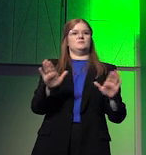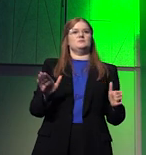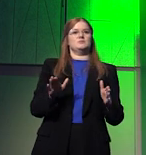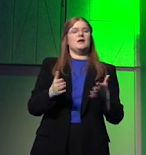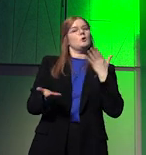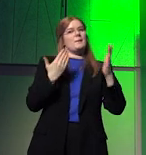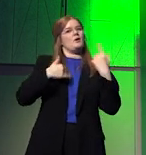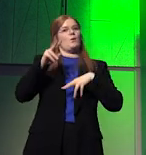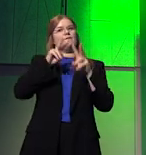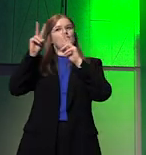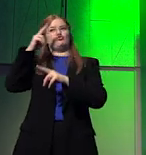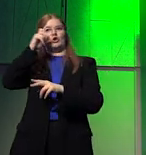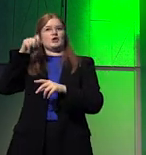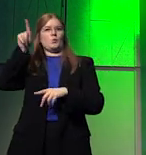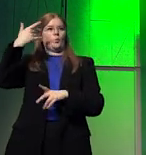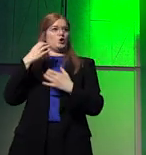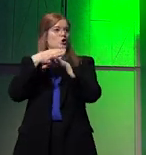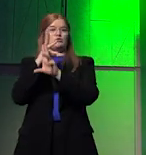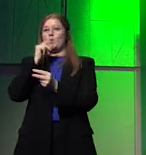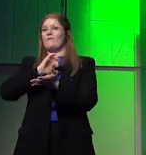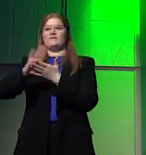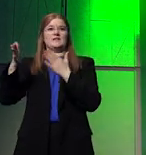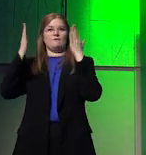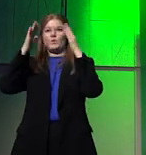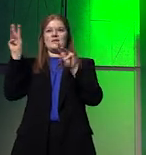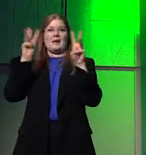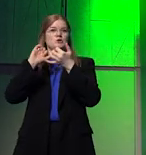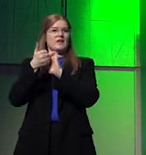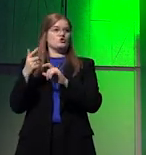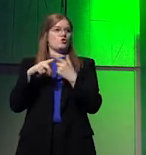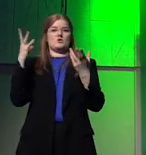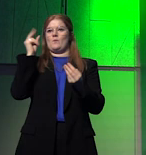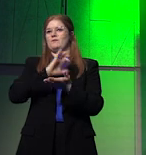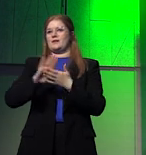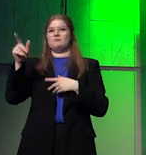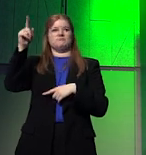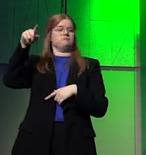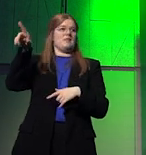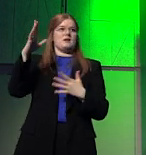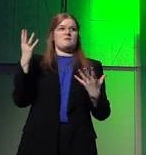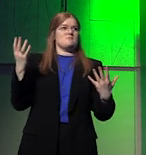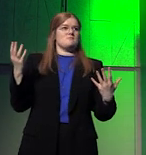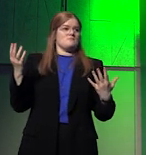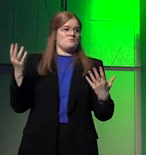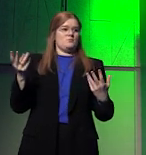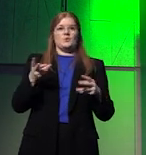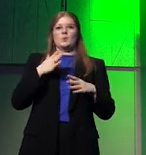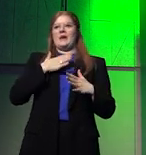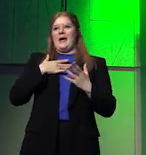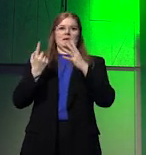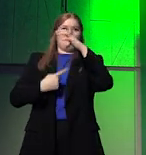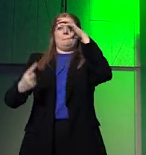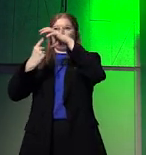we view Russia, a state that pays no attention to climate change or a state that wants to be an